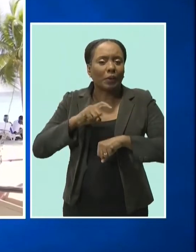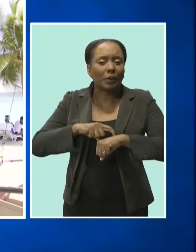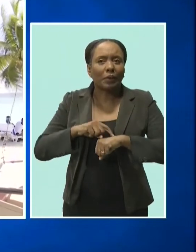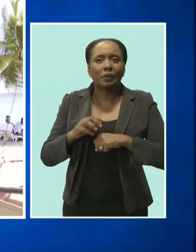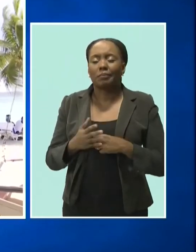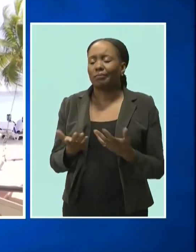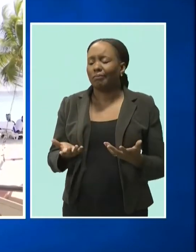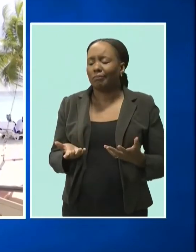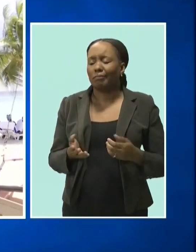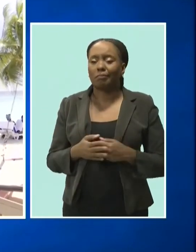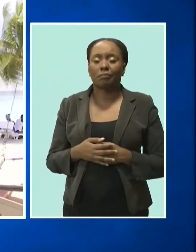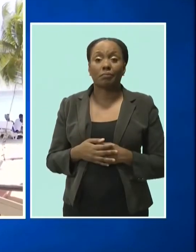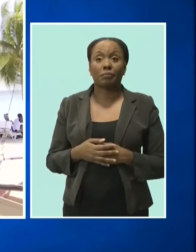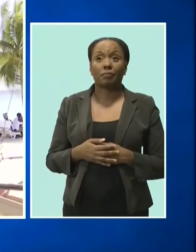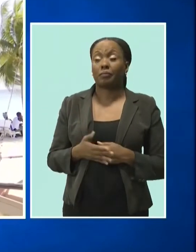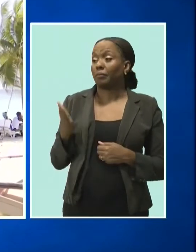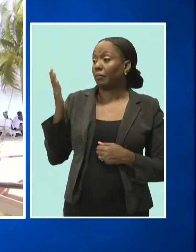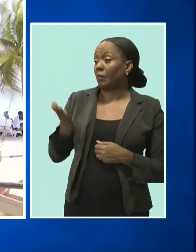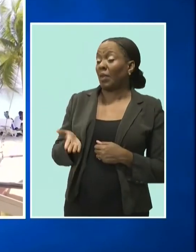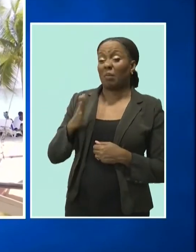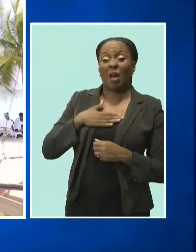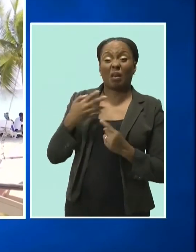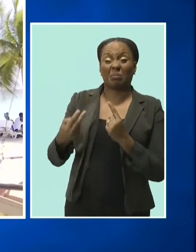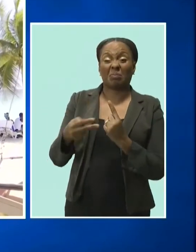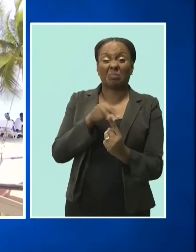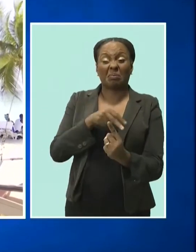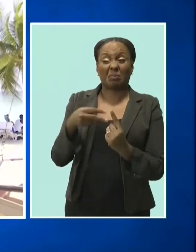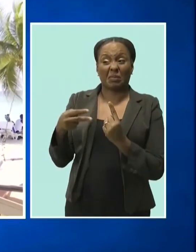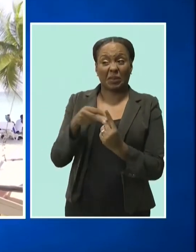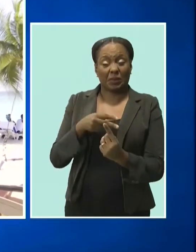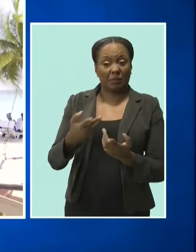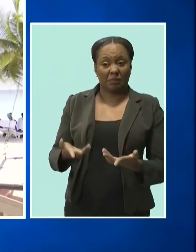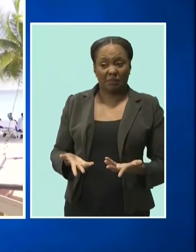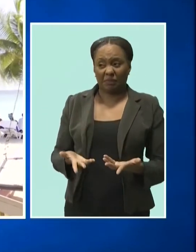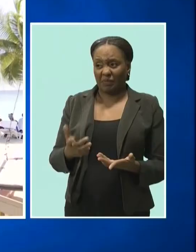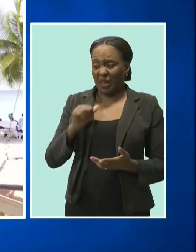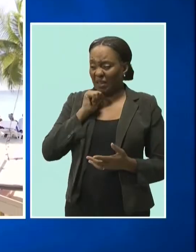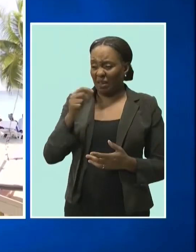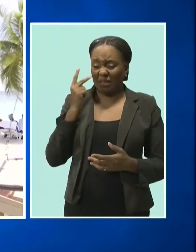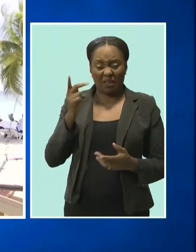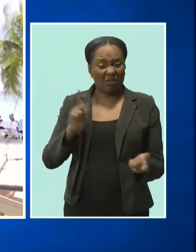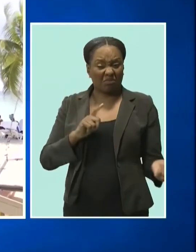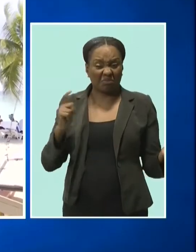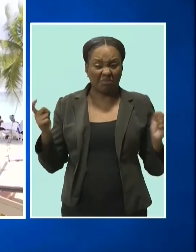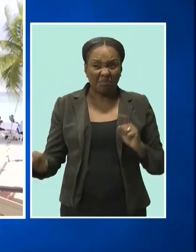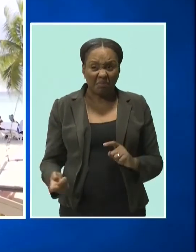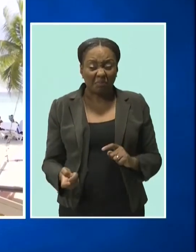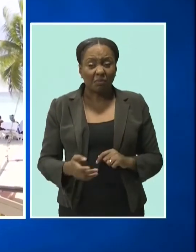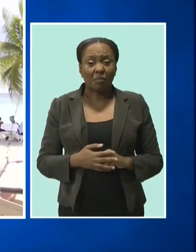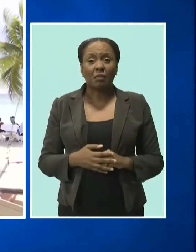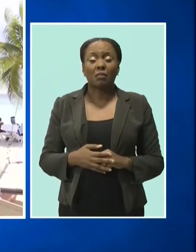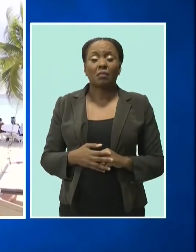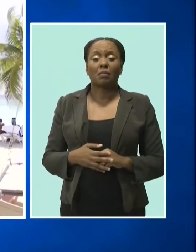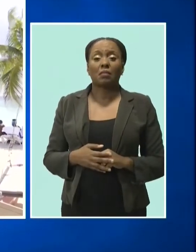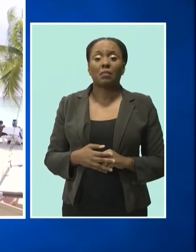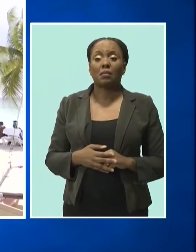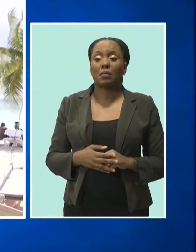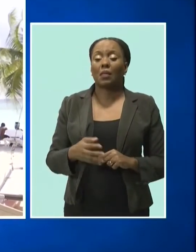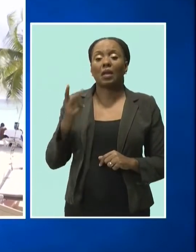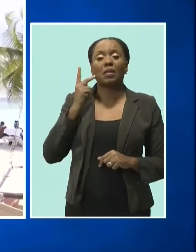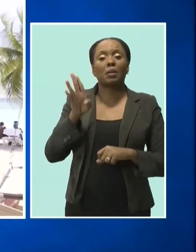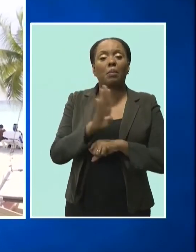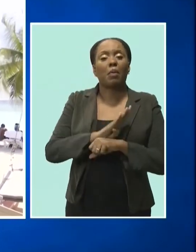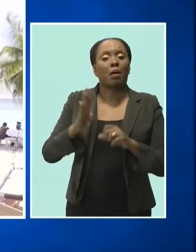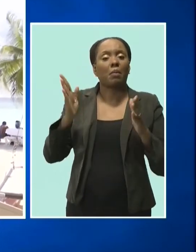a watersports perspective I haven't seen a turnaround yet. I see more local people on weekends